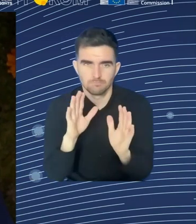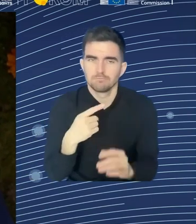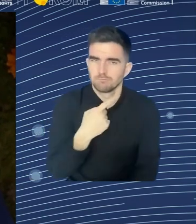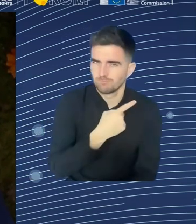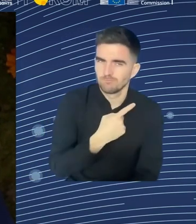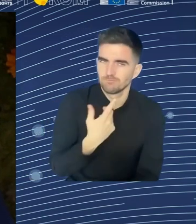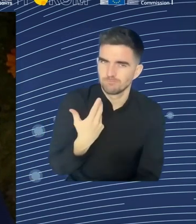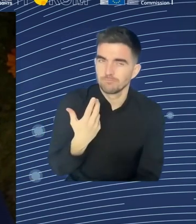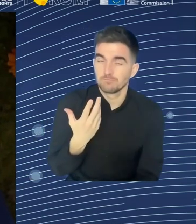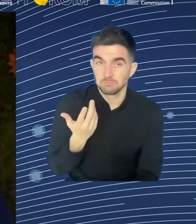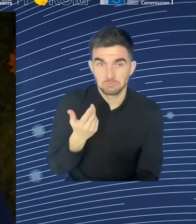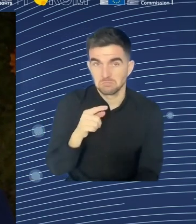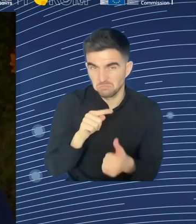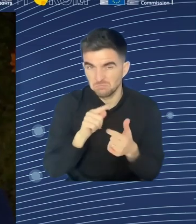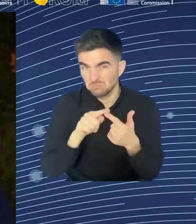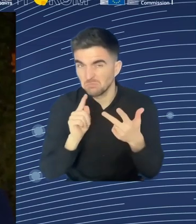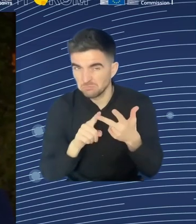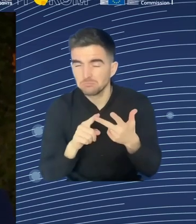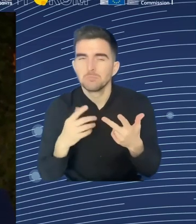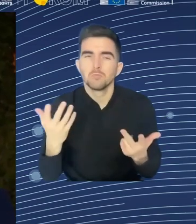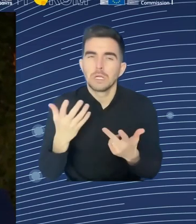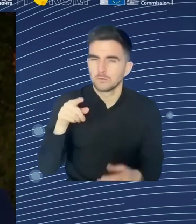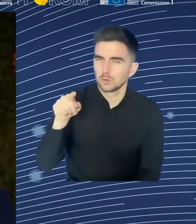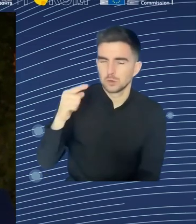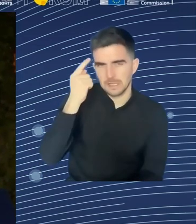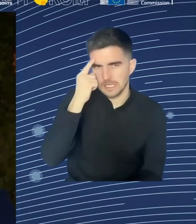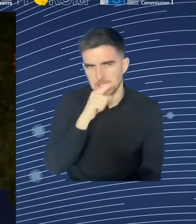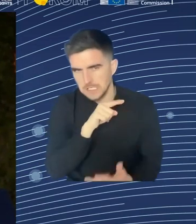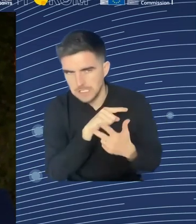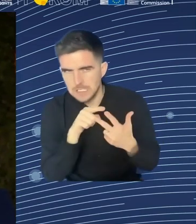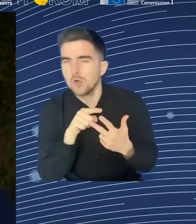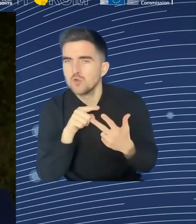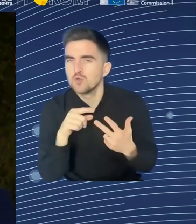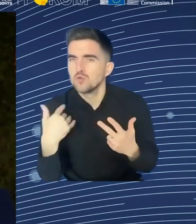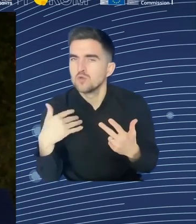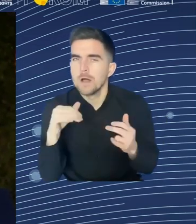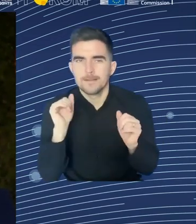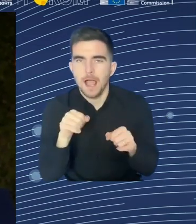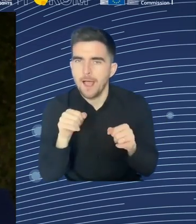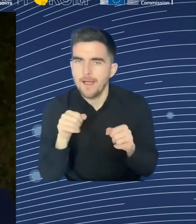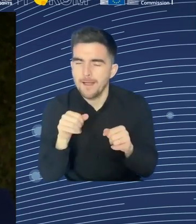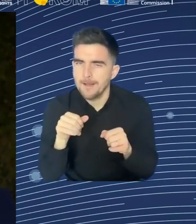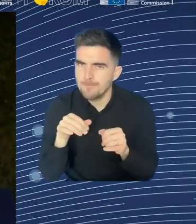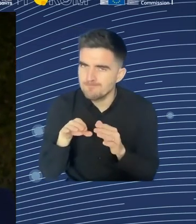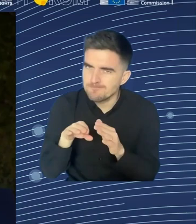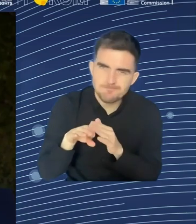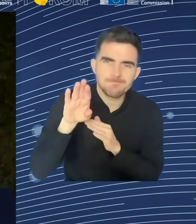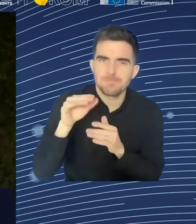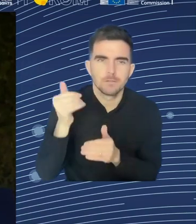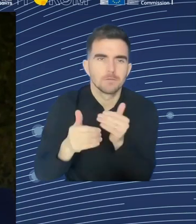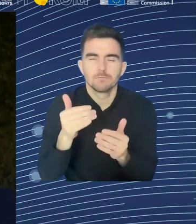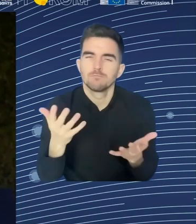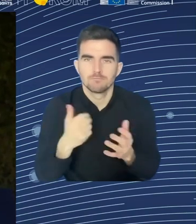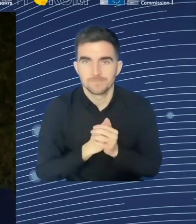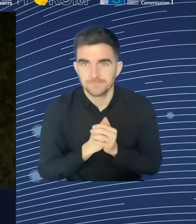And it has been a pleasure to read the report. Because given that we had to discuss it, I had to read it. And it was really nice to